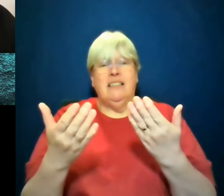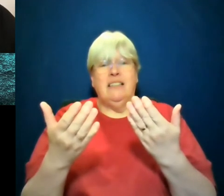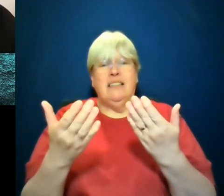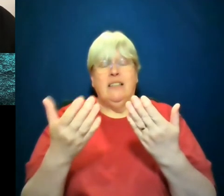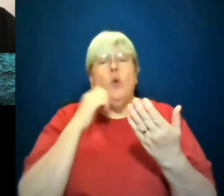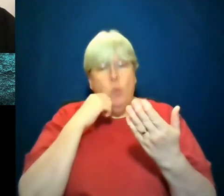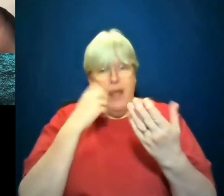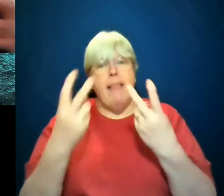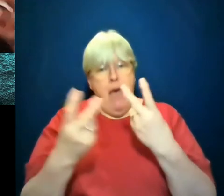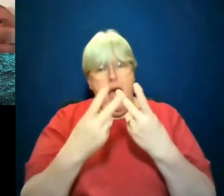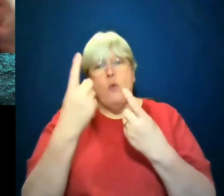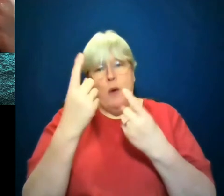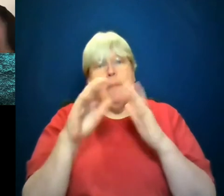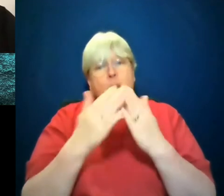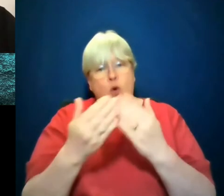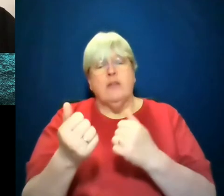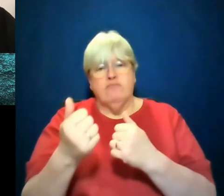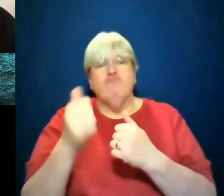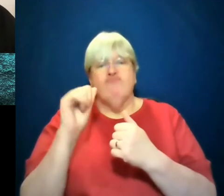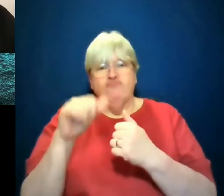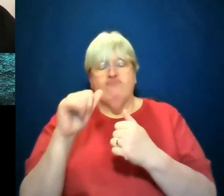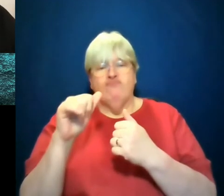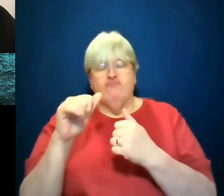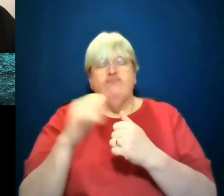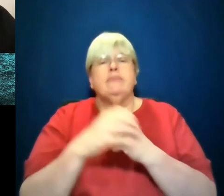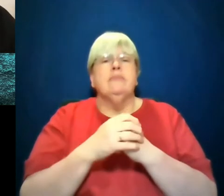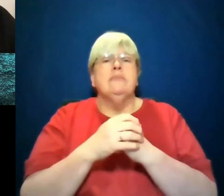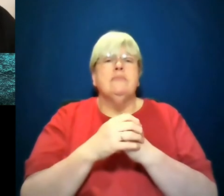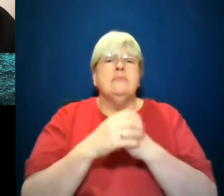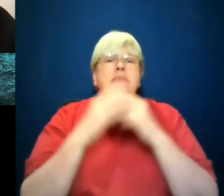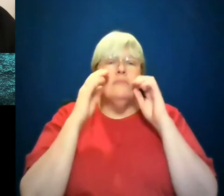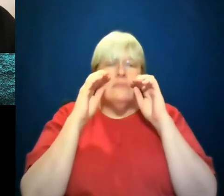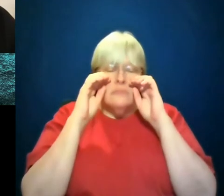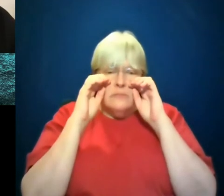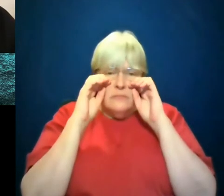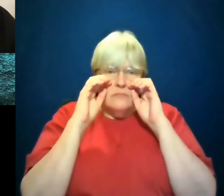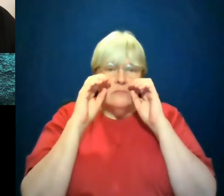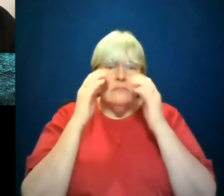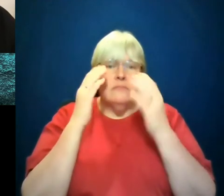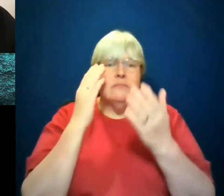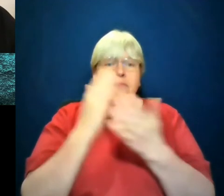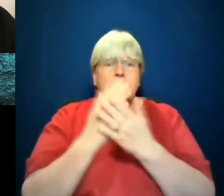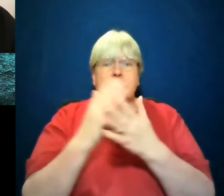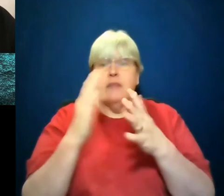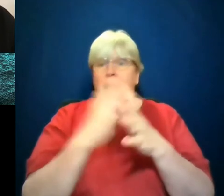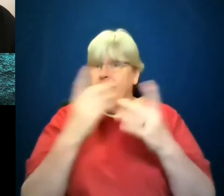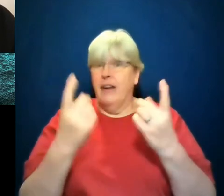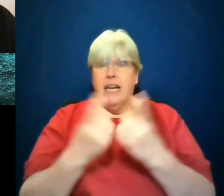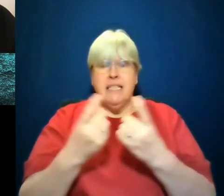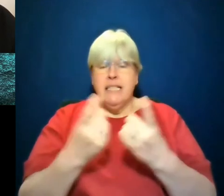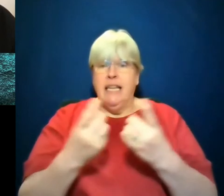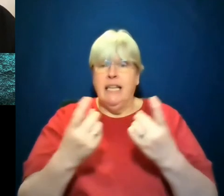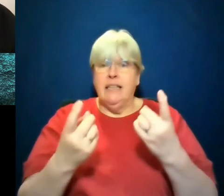is coming. That is, that is in, in the, in the midst. Um, but the very first thing up is that I, um,